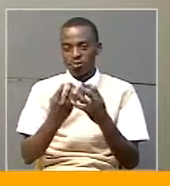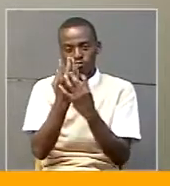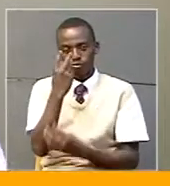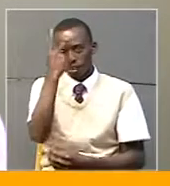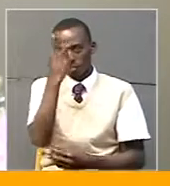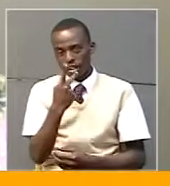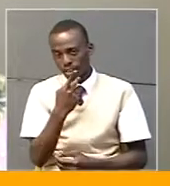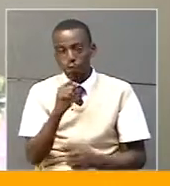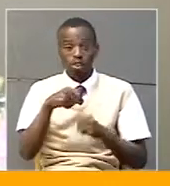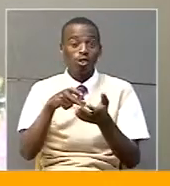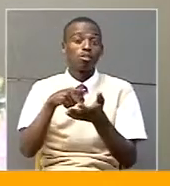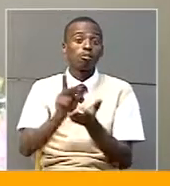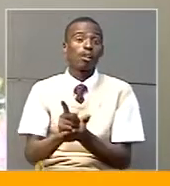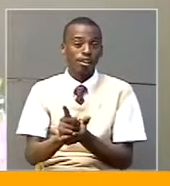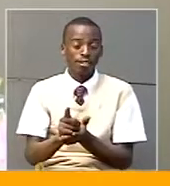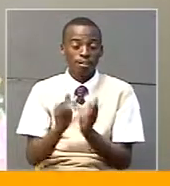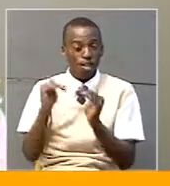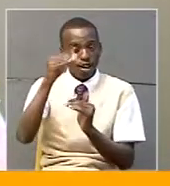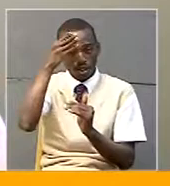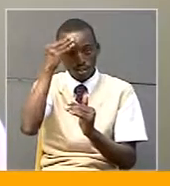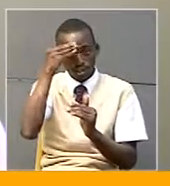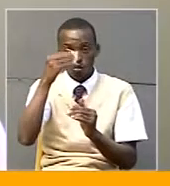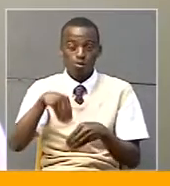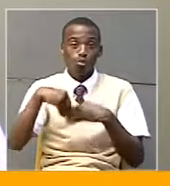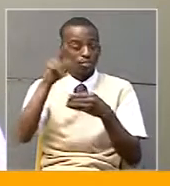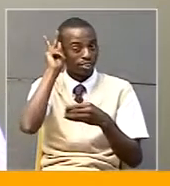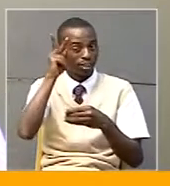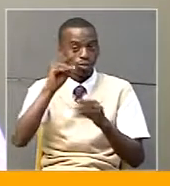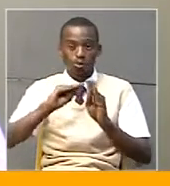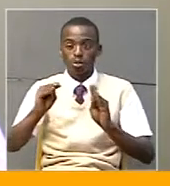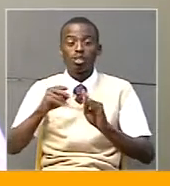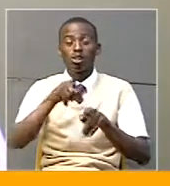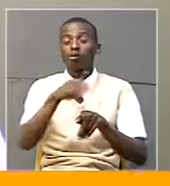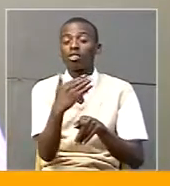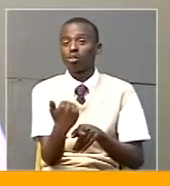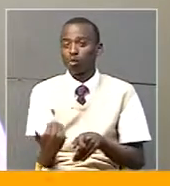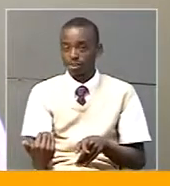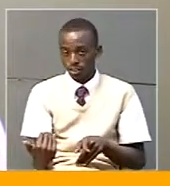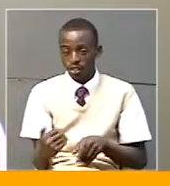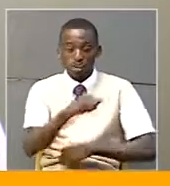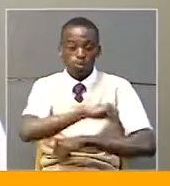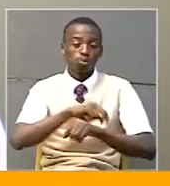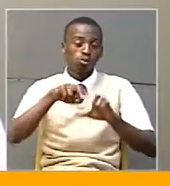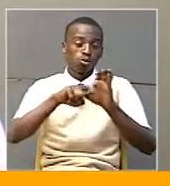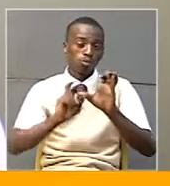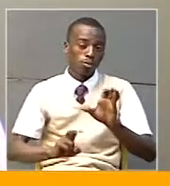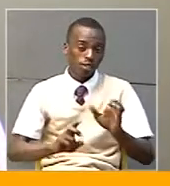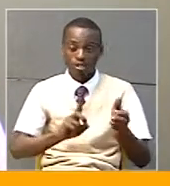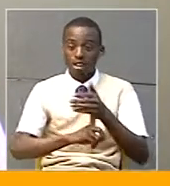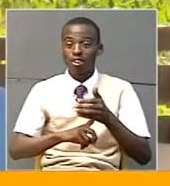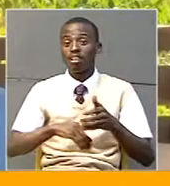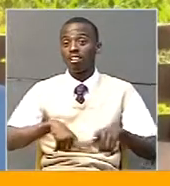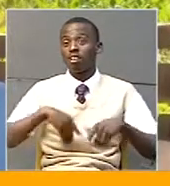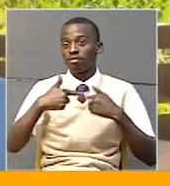who will not afford hired questions, so that they will give skills training to the school dropouts, so that they will earn a living.